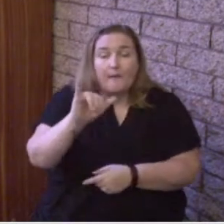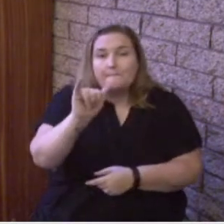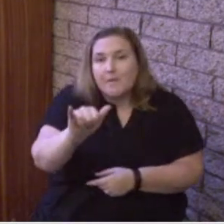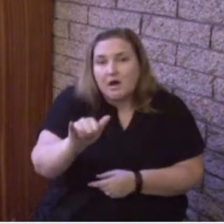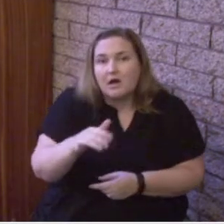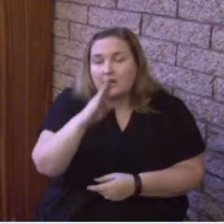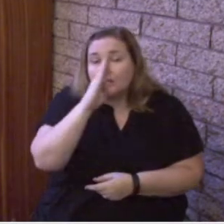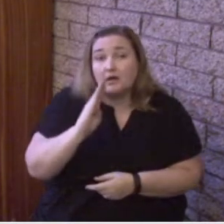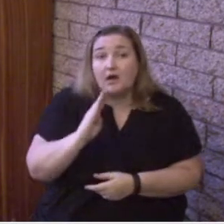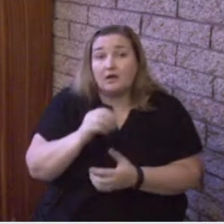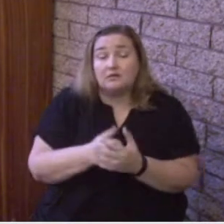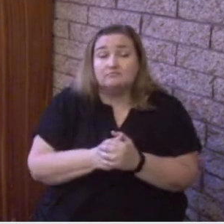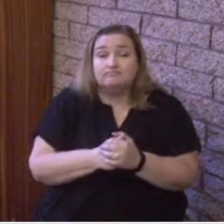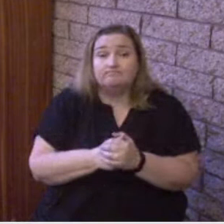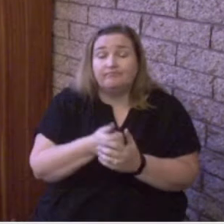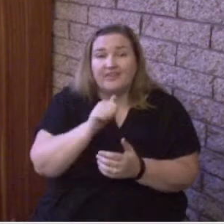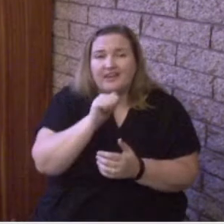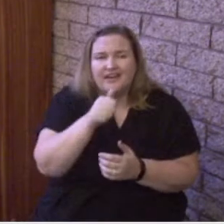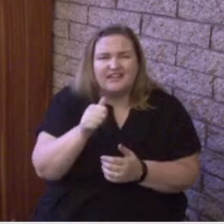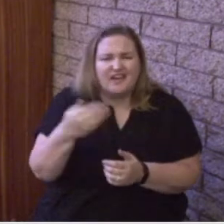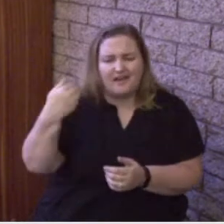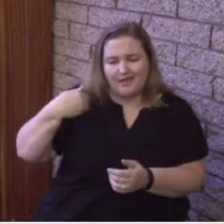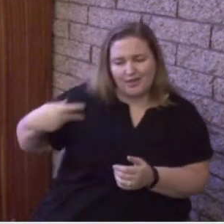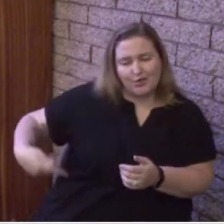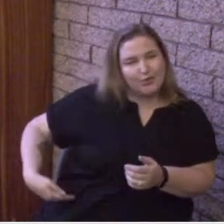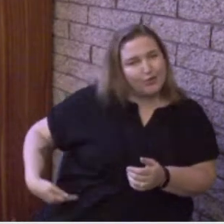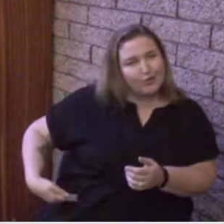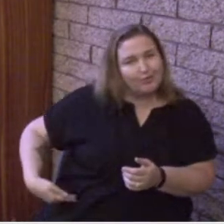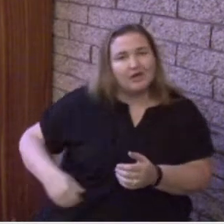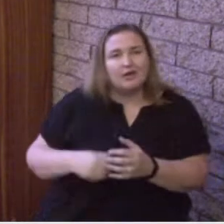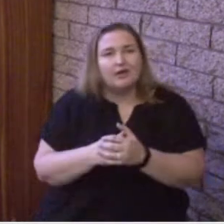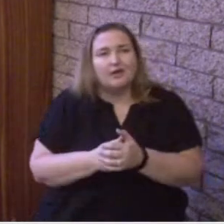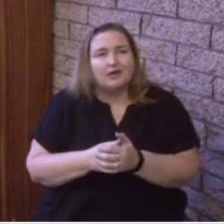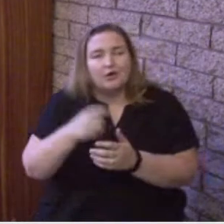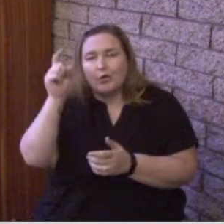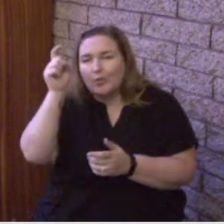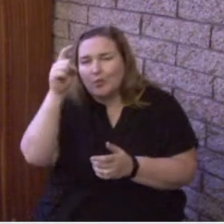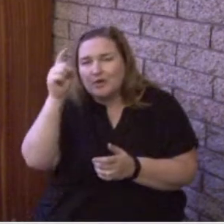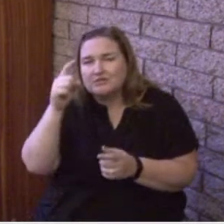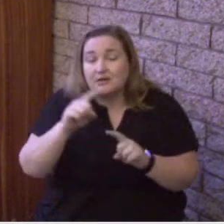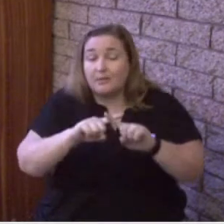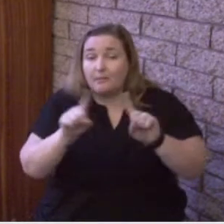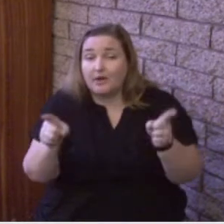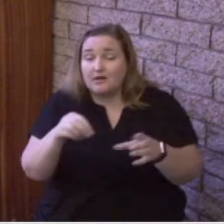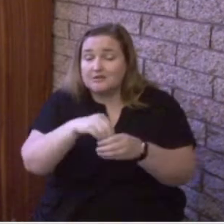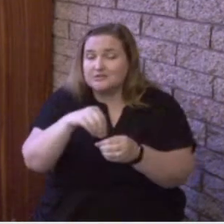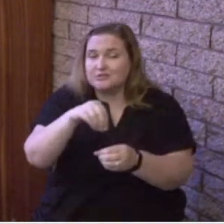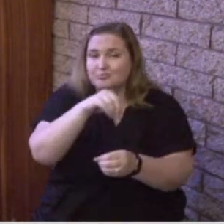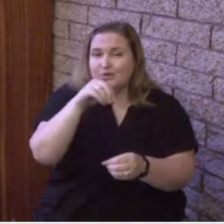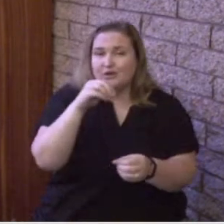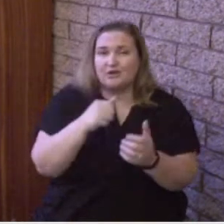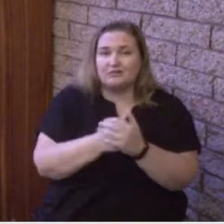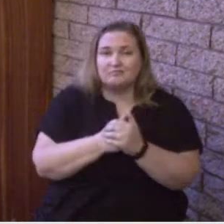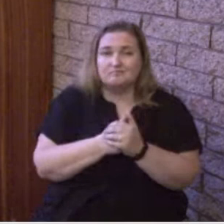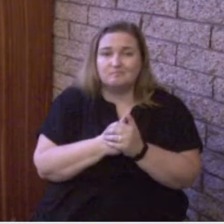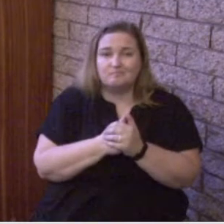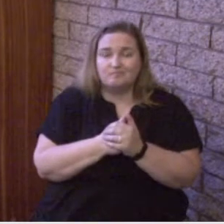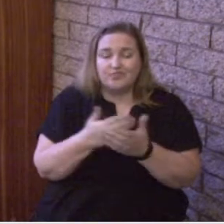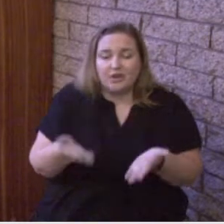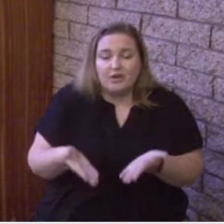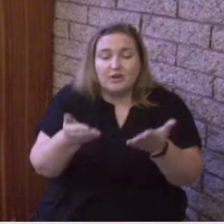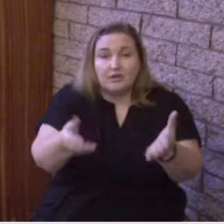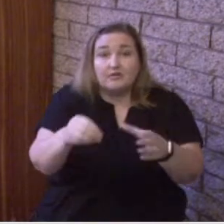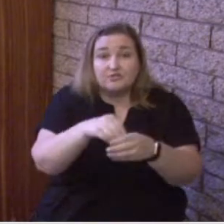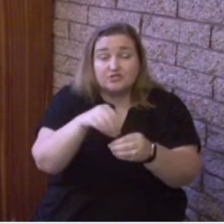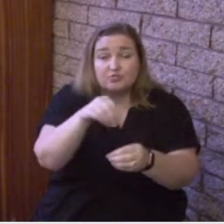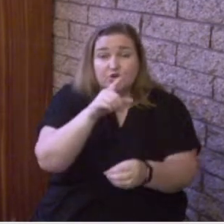not taught by human wisdom but taught by the Spirit interpreting spiritual truths to those who are spiritual.